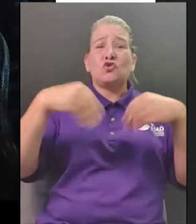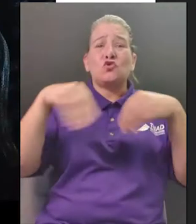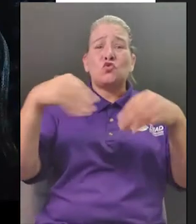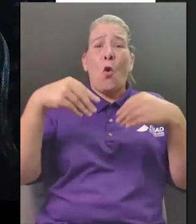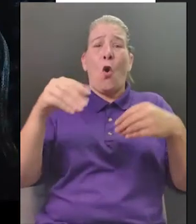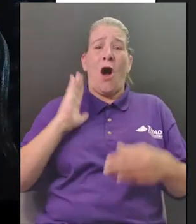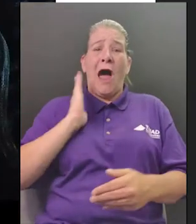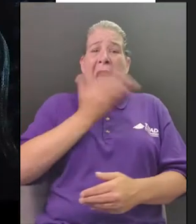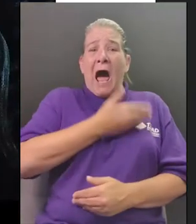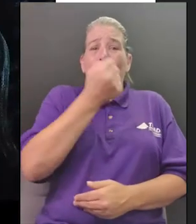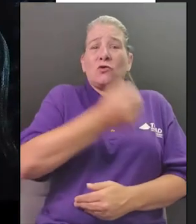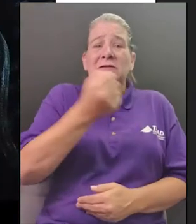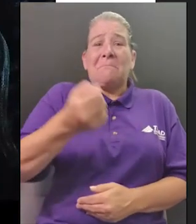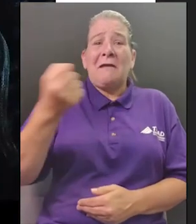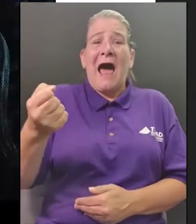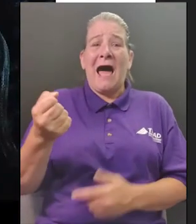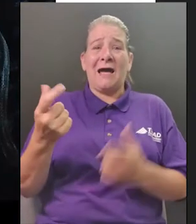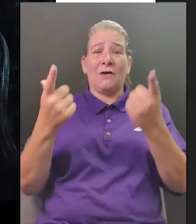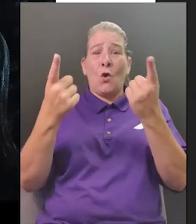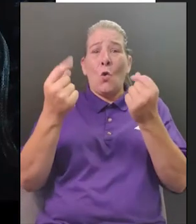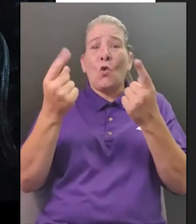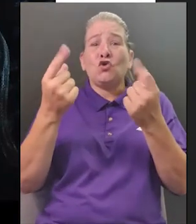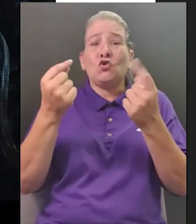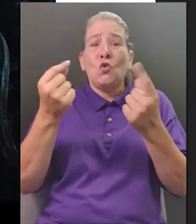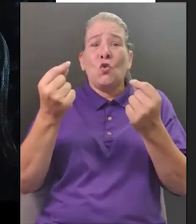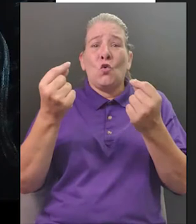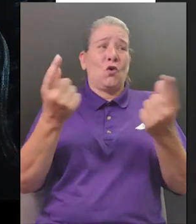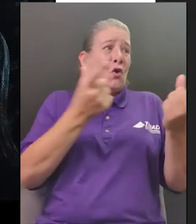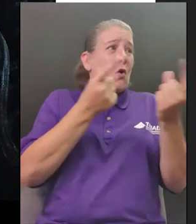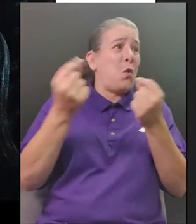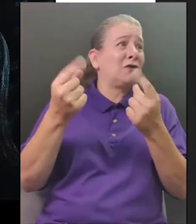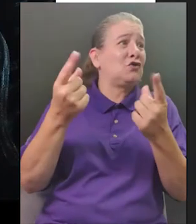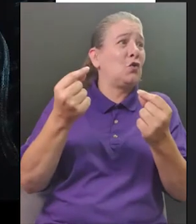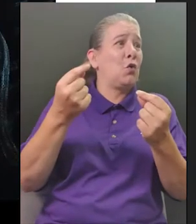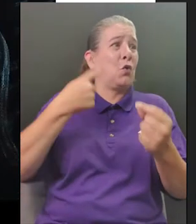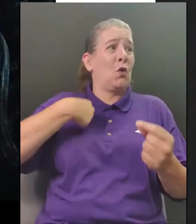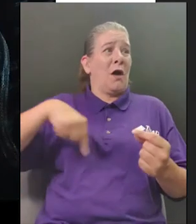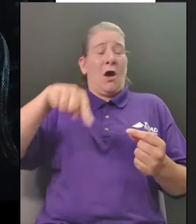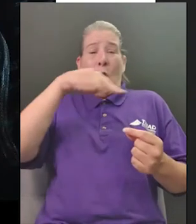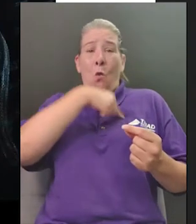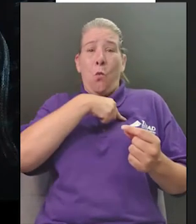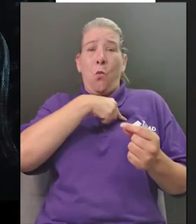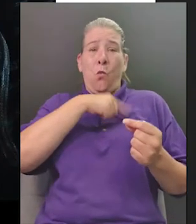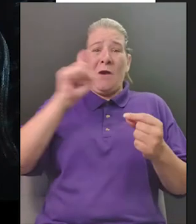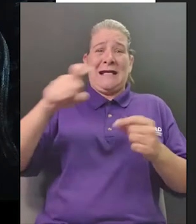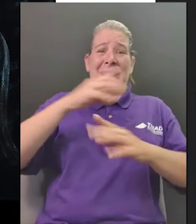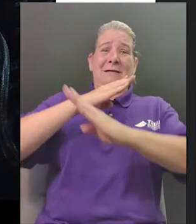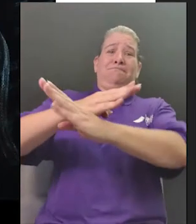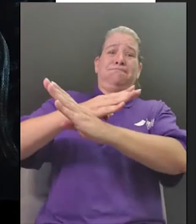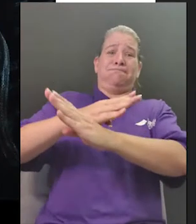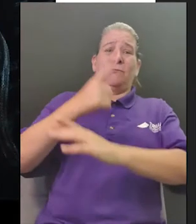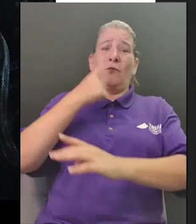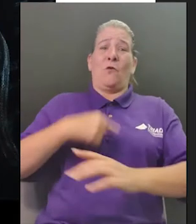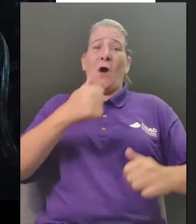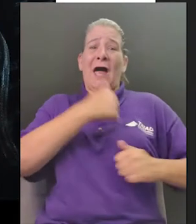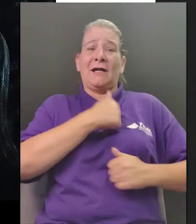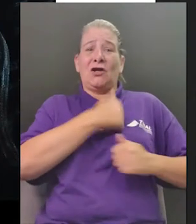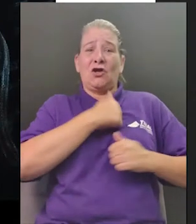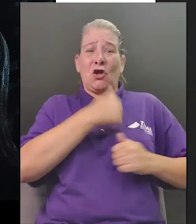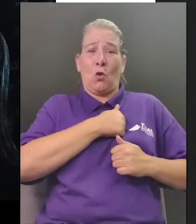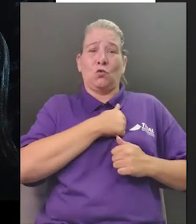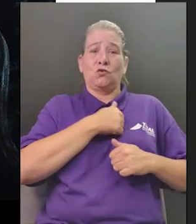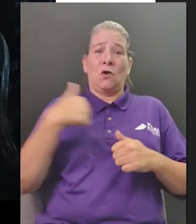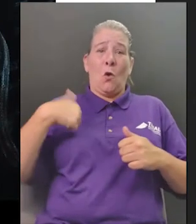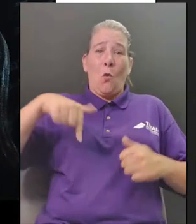way warned the messenger they must be turned back i have 400 men throughout the country said father